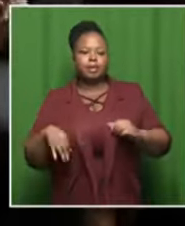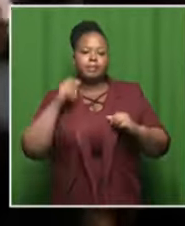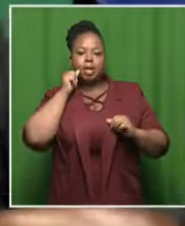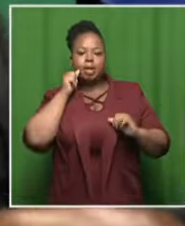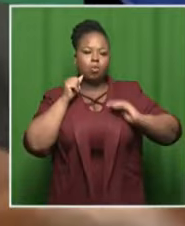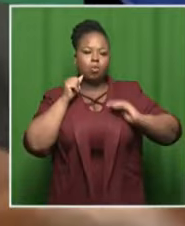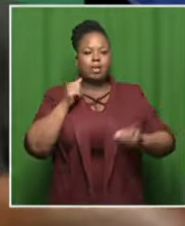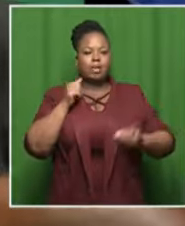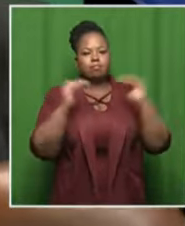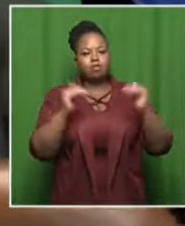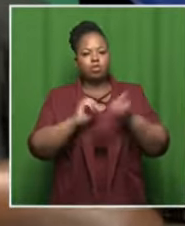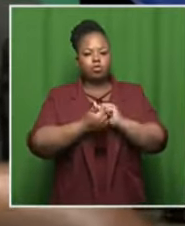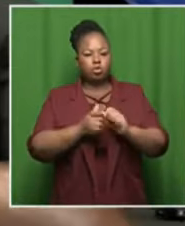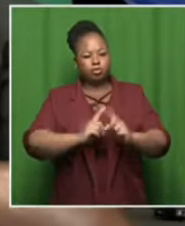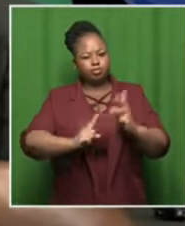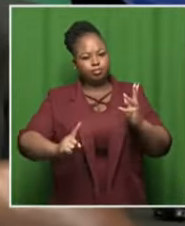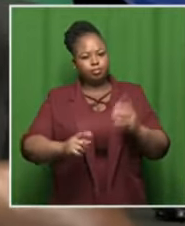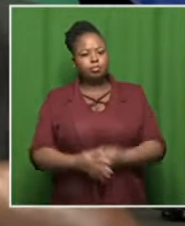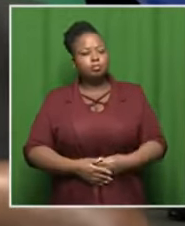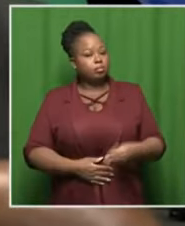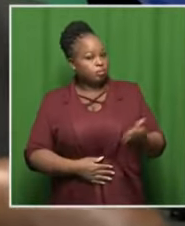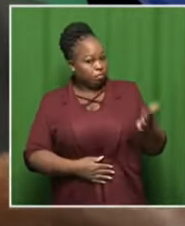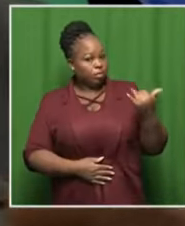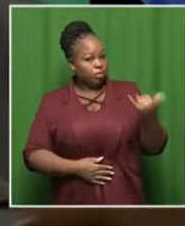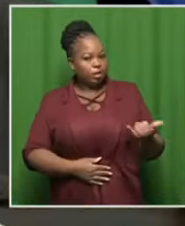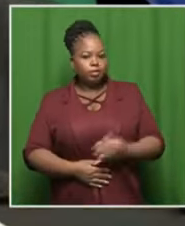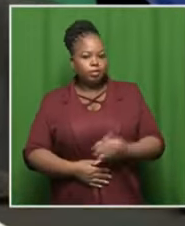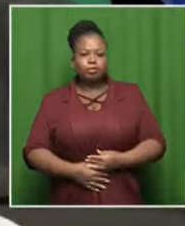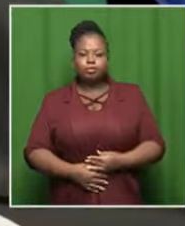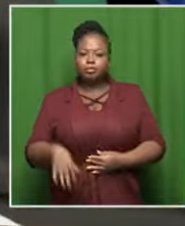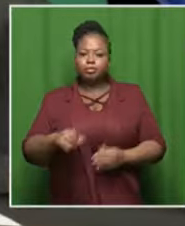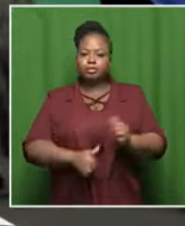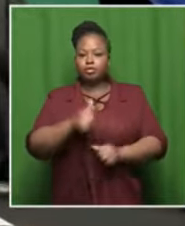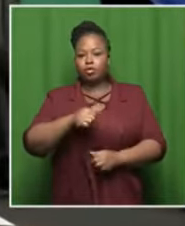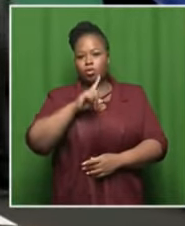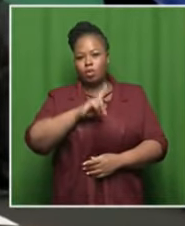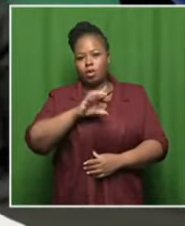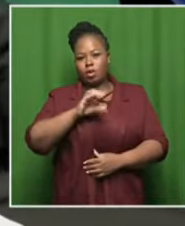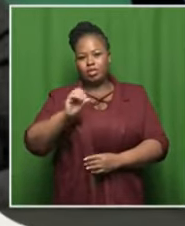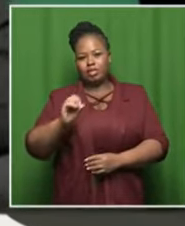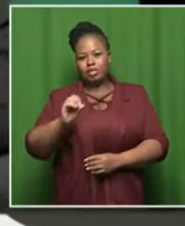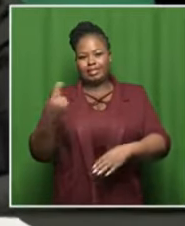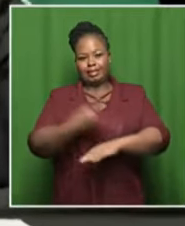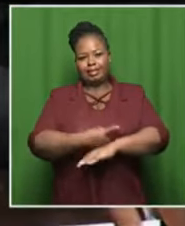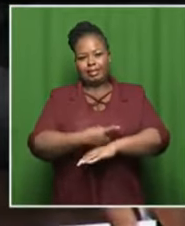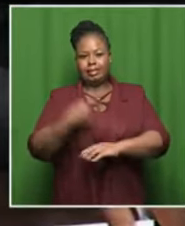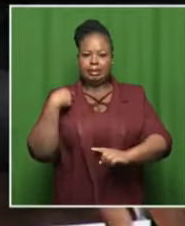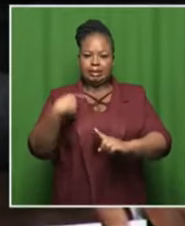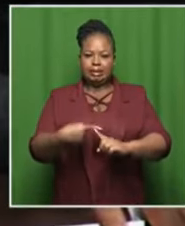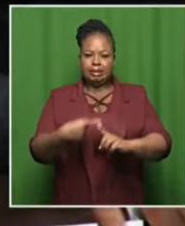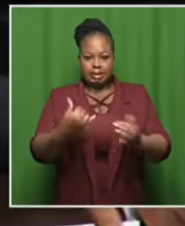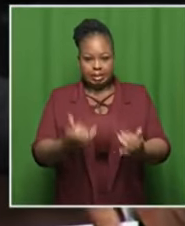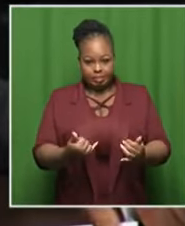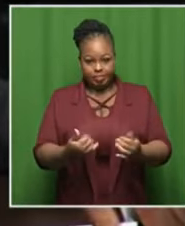and men in all sporting codes so to talk to us about uh the first first term in office and the